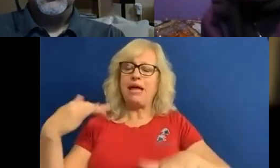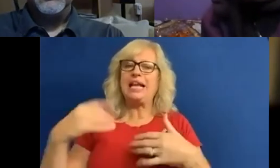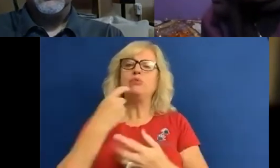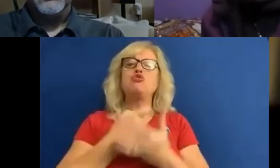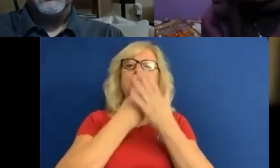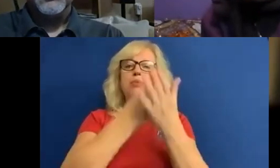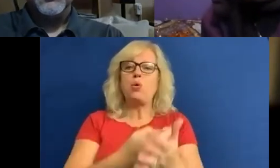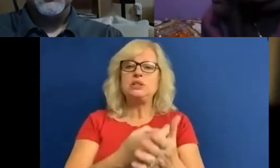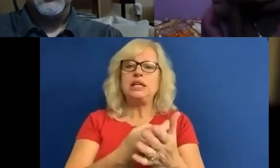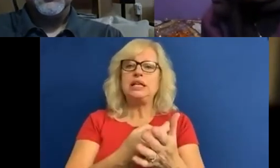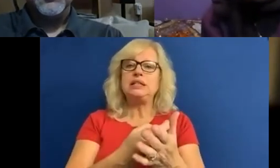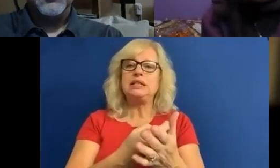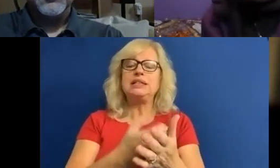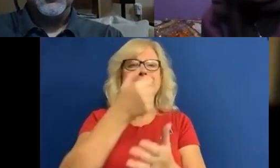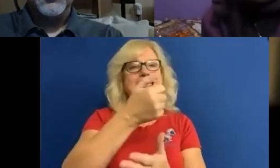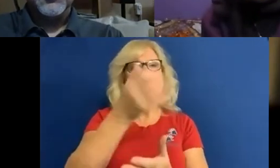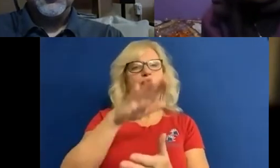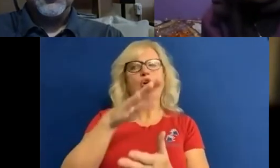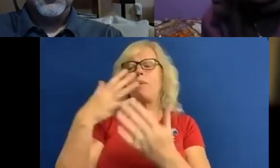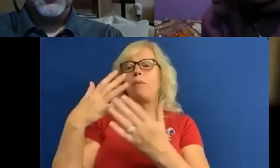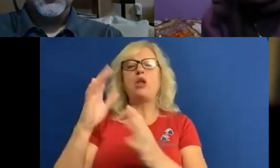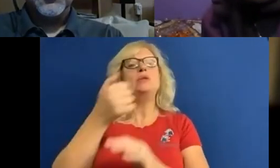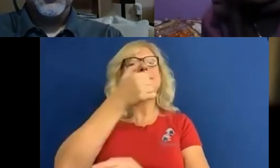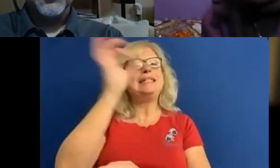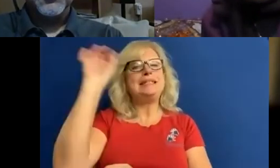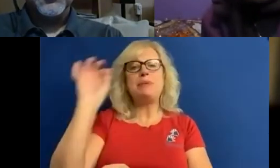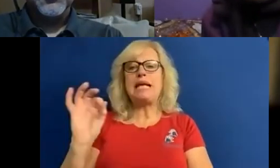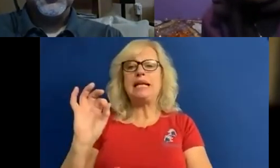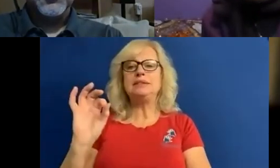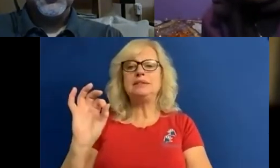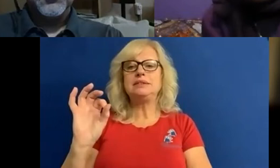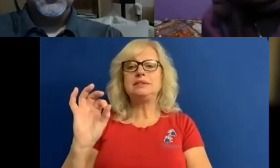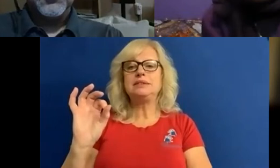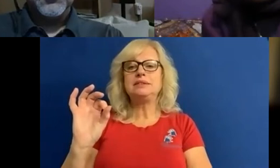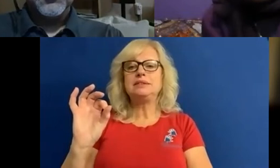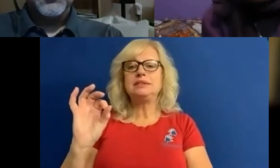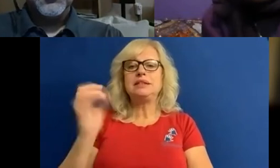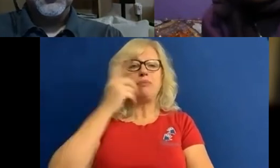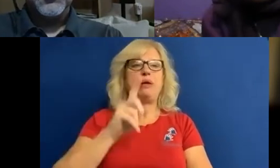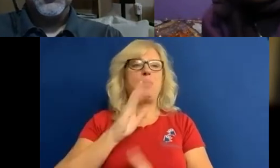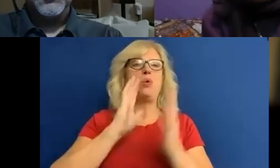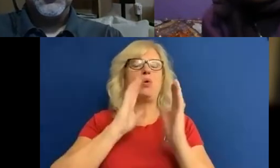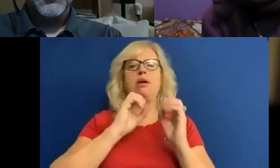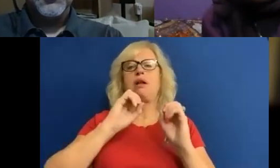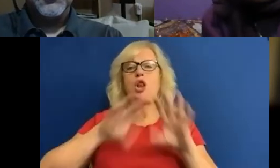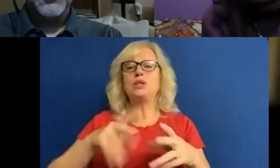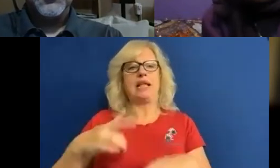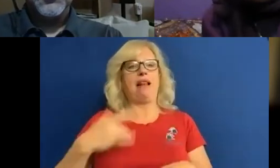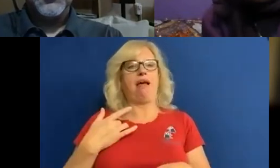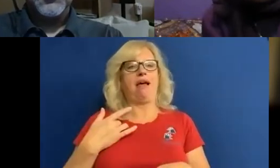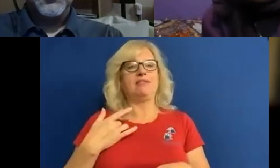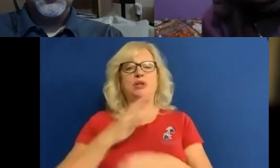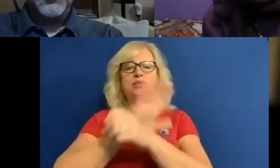six of every 10 persons or 60% that lost their lives due to COVID-19 were actually disabled with those with learning